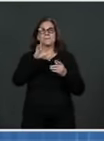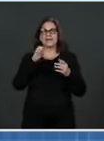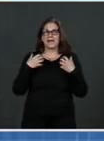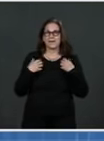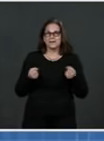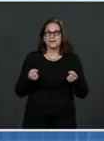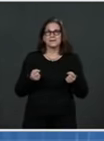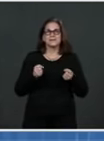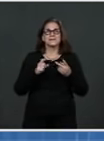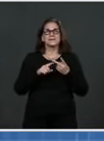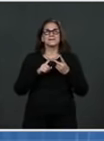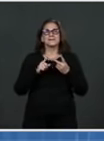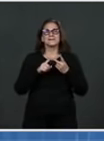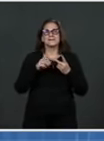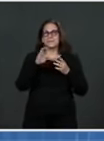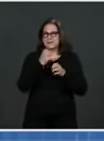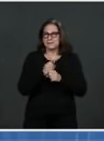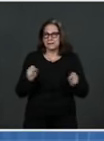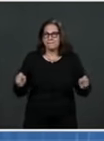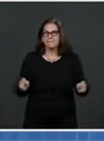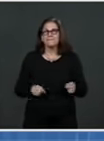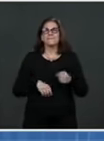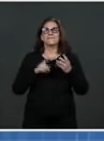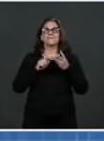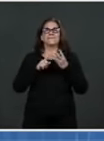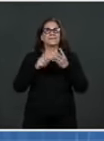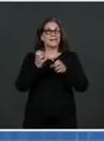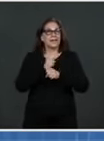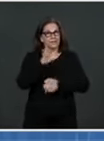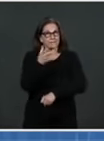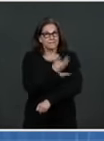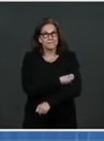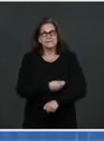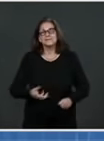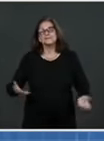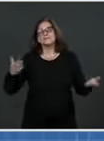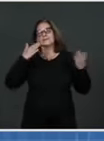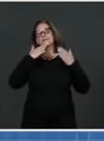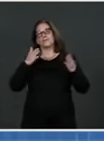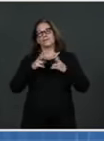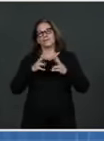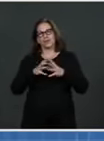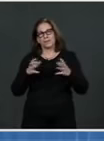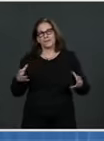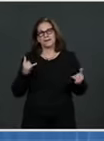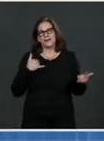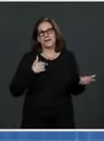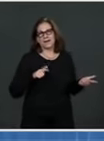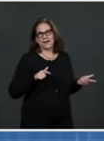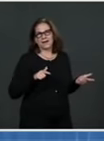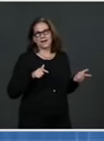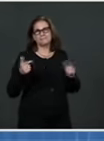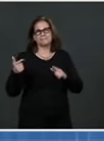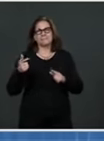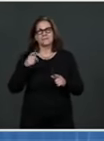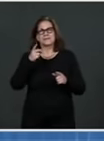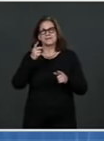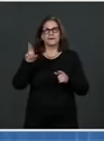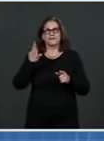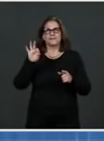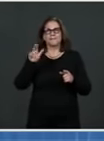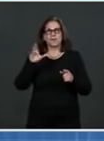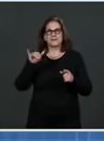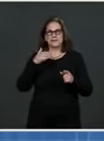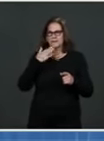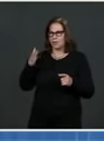Thank you. I will now turn things over to Dr. Fauci. Dr. Thank you very much, Dr. Walensky. I'd like to make a few comments over the